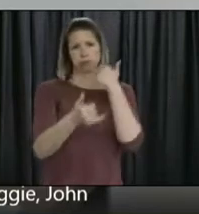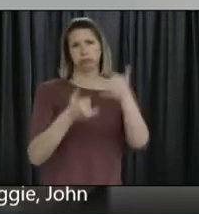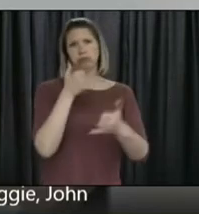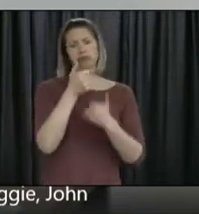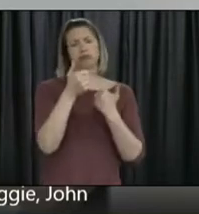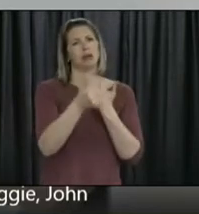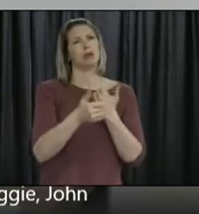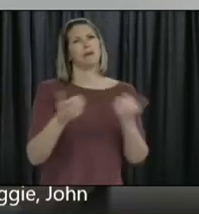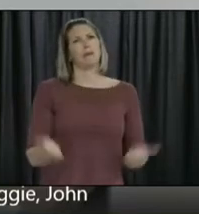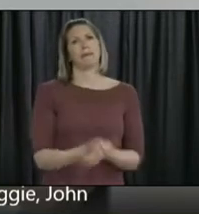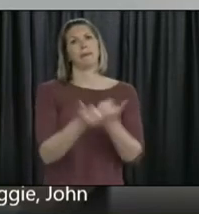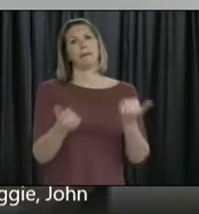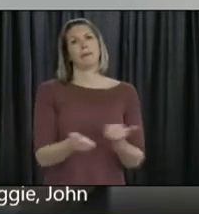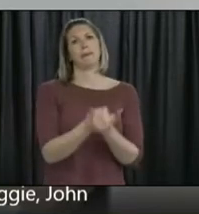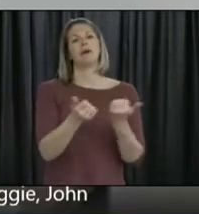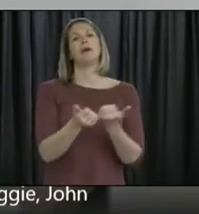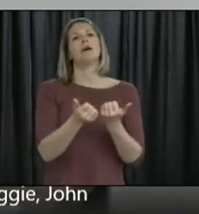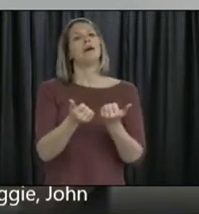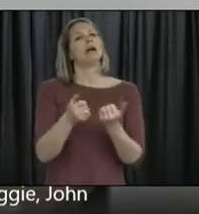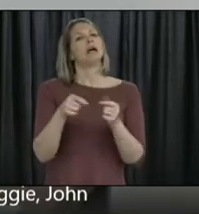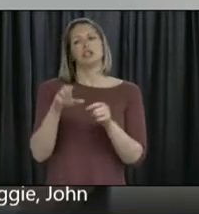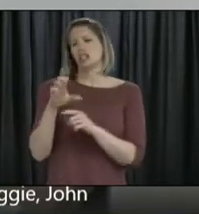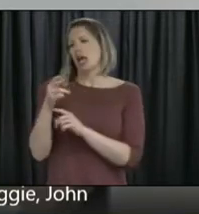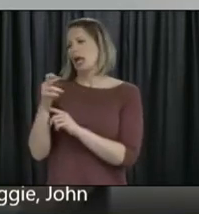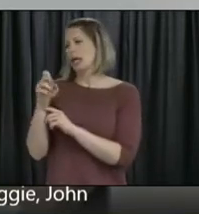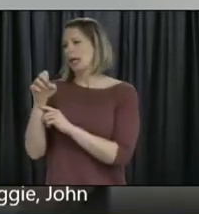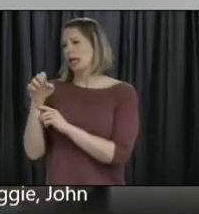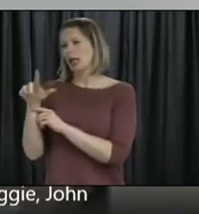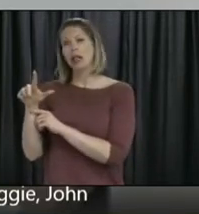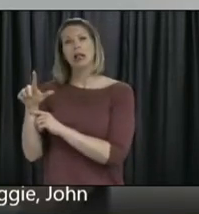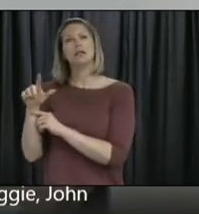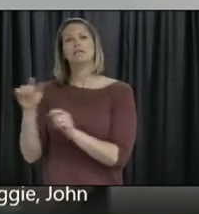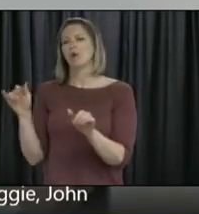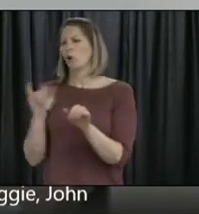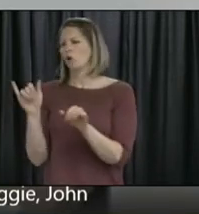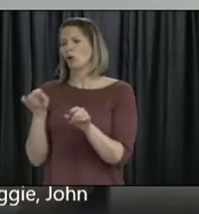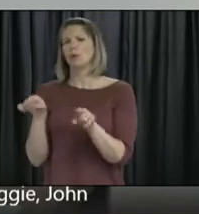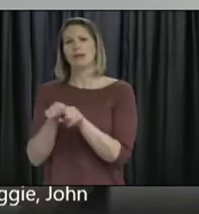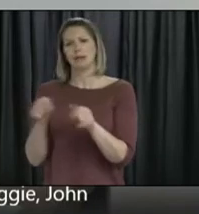specifically addictions, I don't know. I'll go and find out and see what we can get for you.